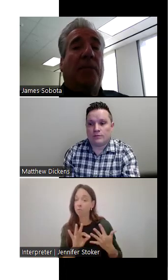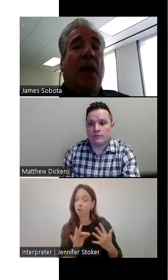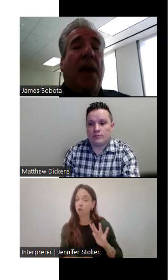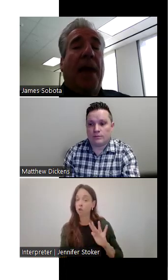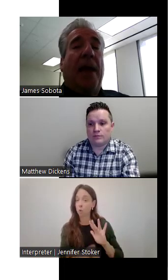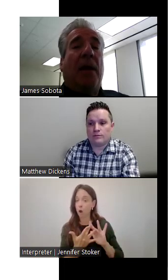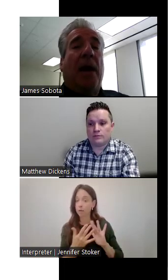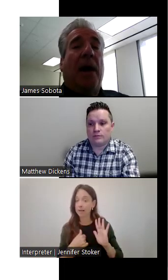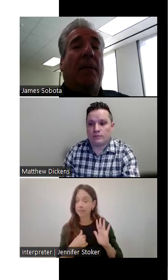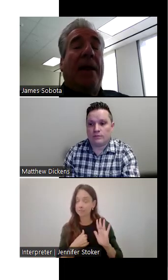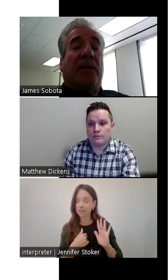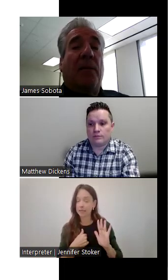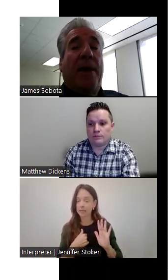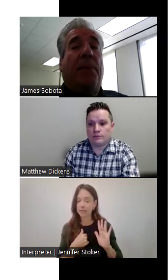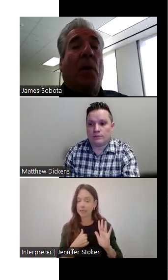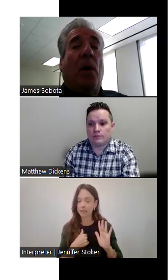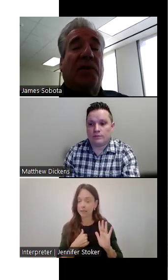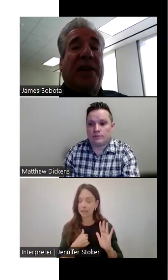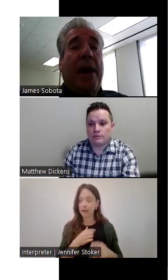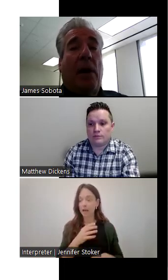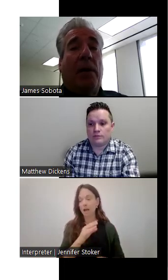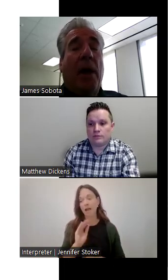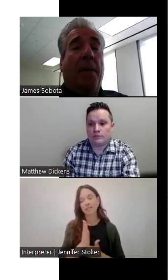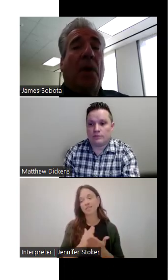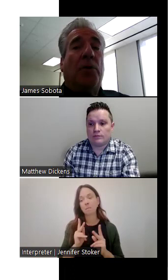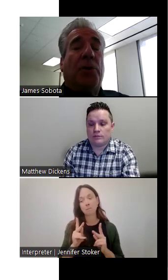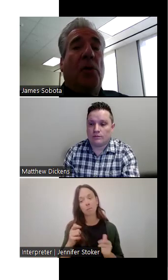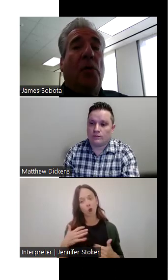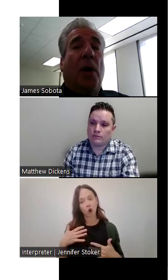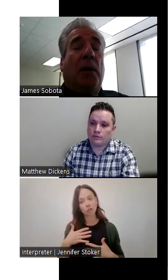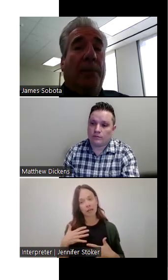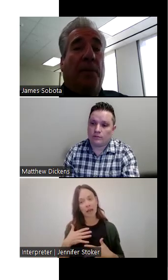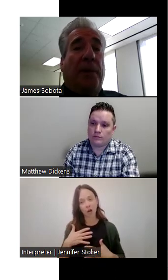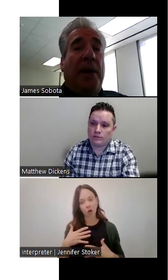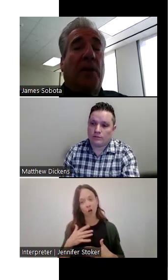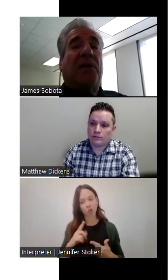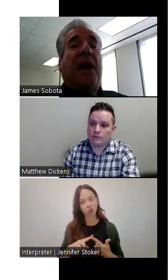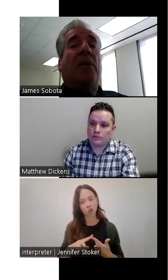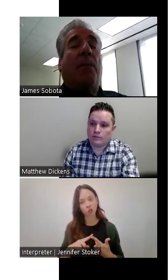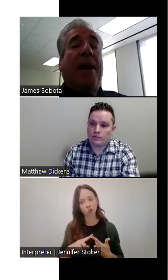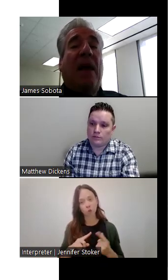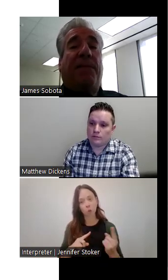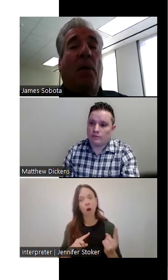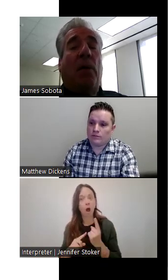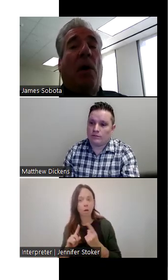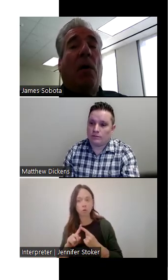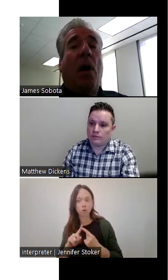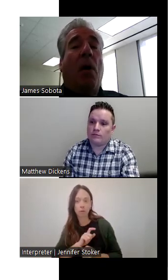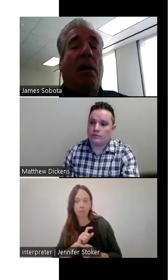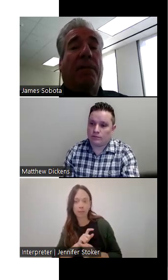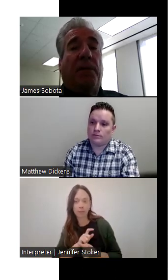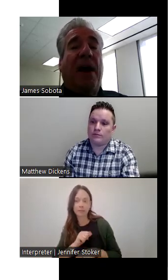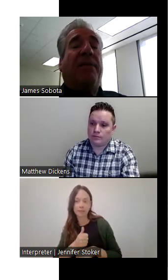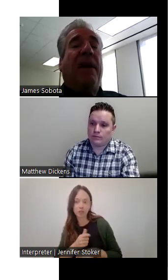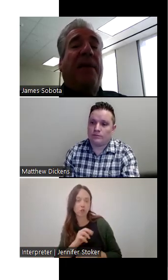me and, uh, and some people are scared to come to the police or scared to make that phone call